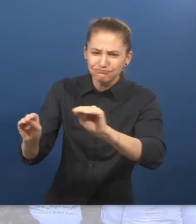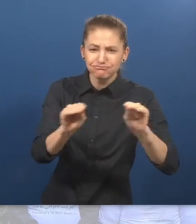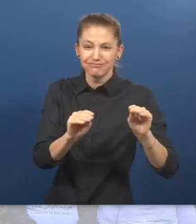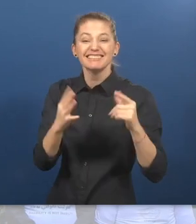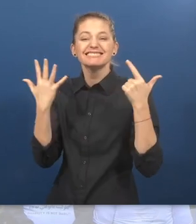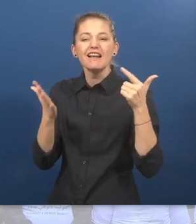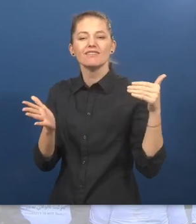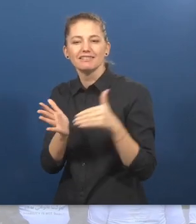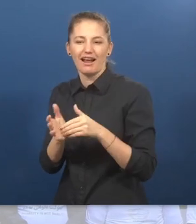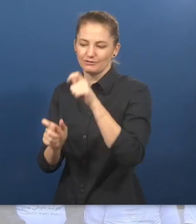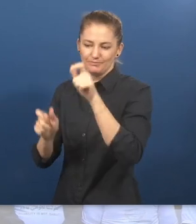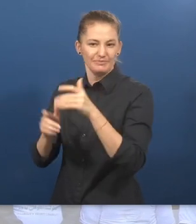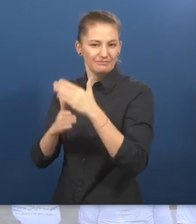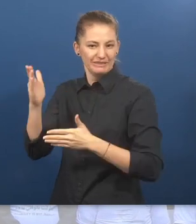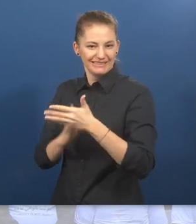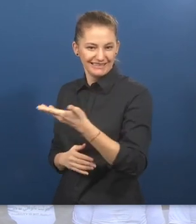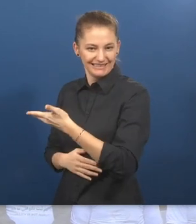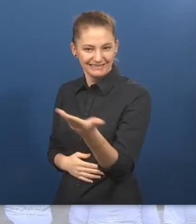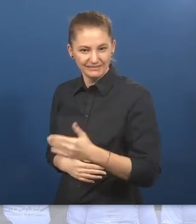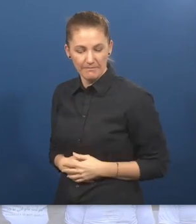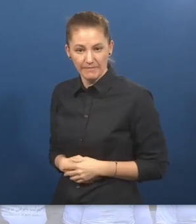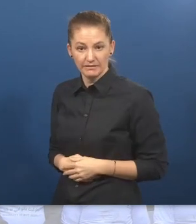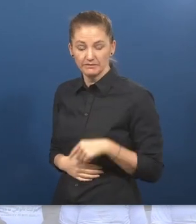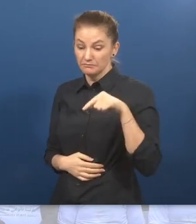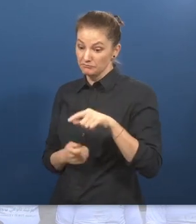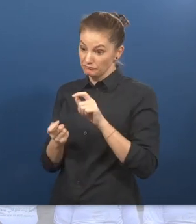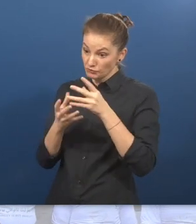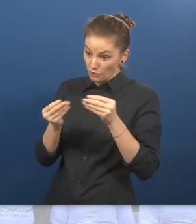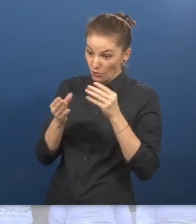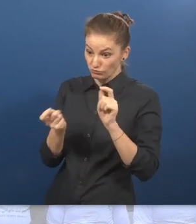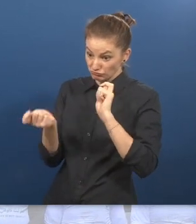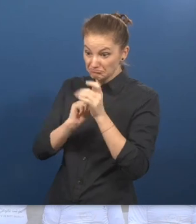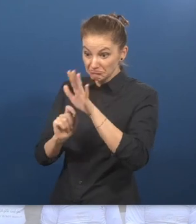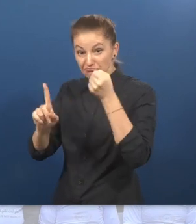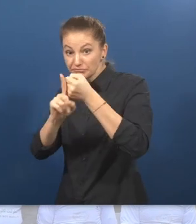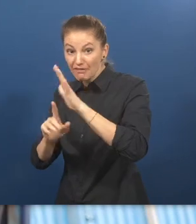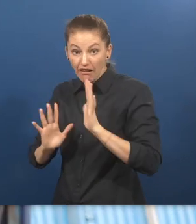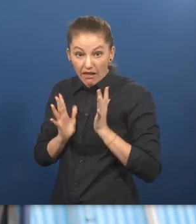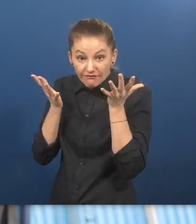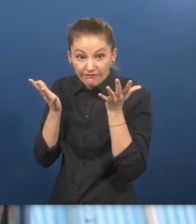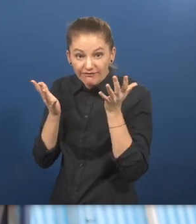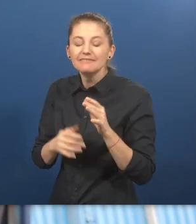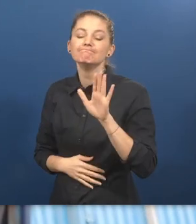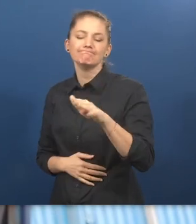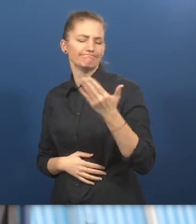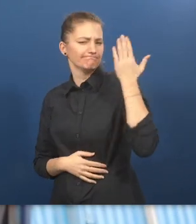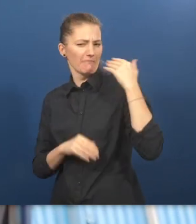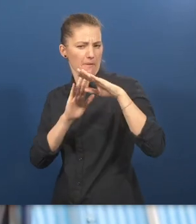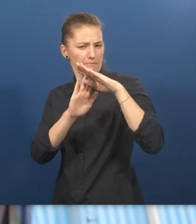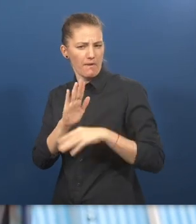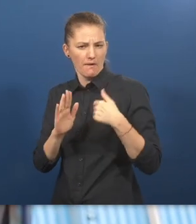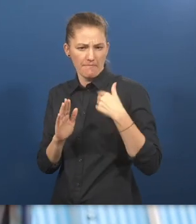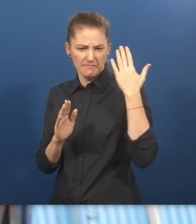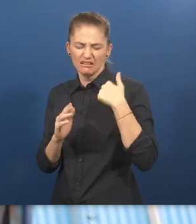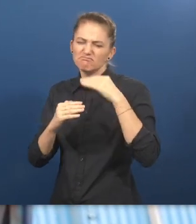How did this solution change your life? Sangal Khan, Bicycle Repair Training. Before this program, I was very disappointed and